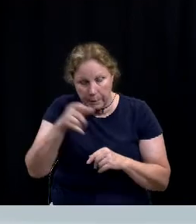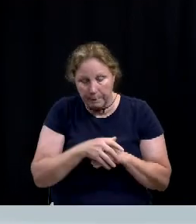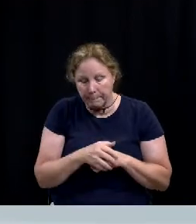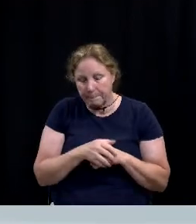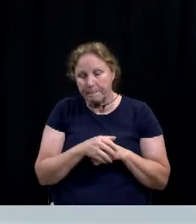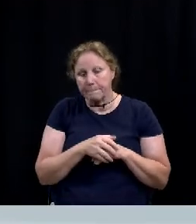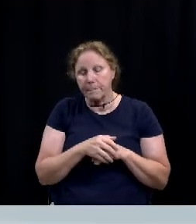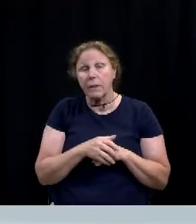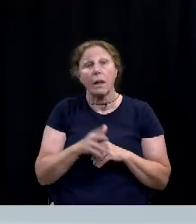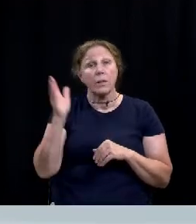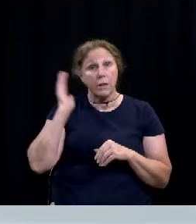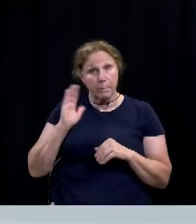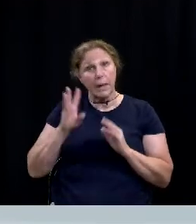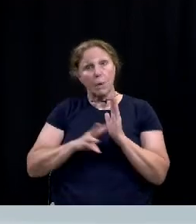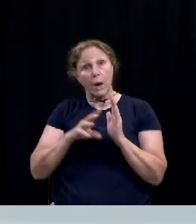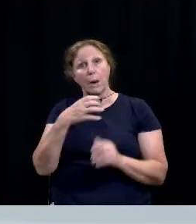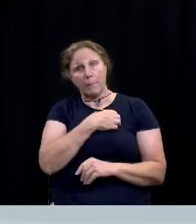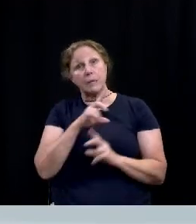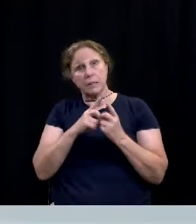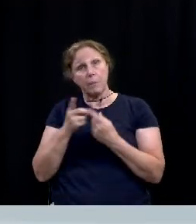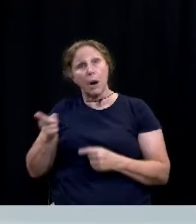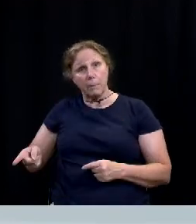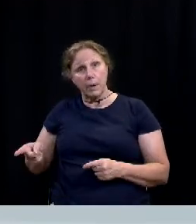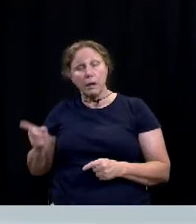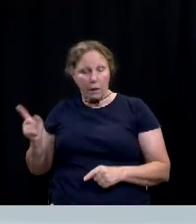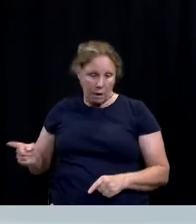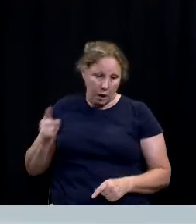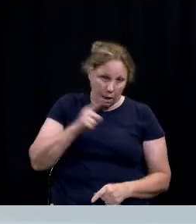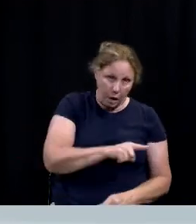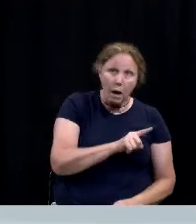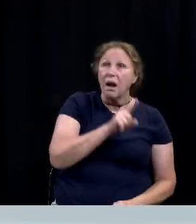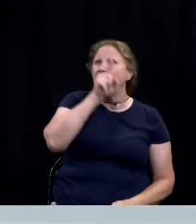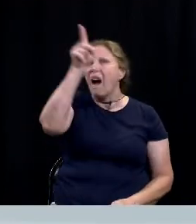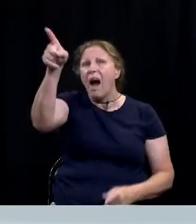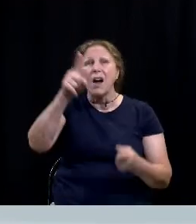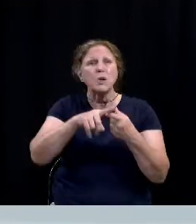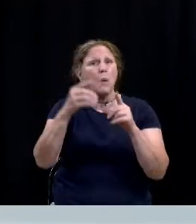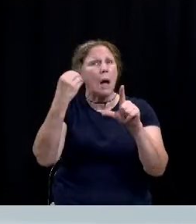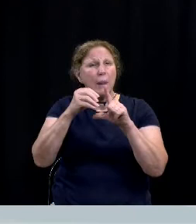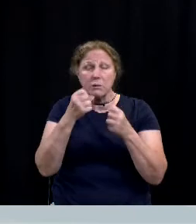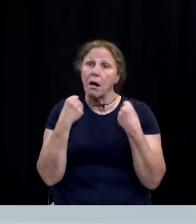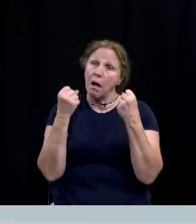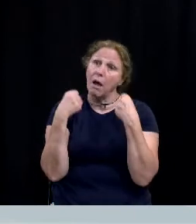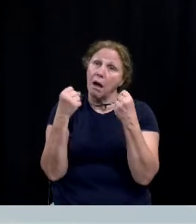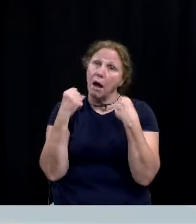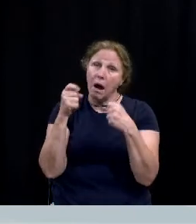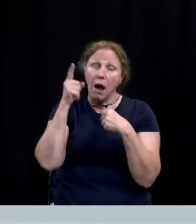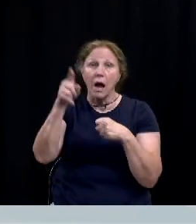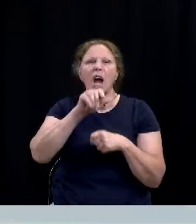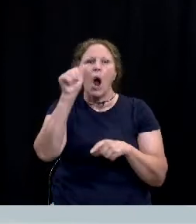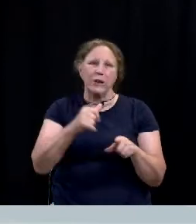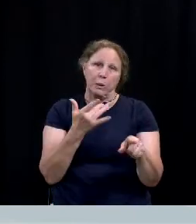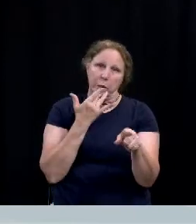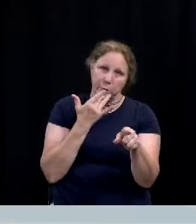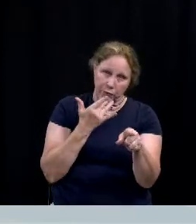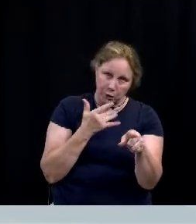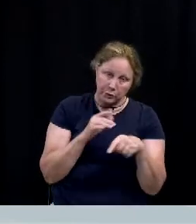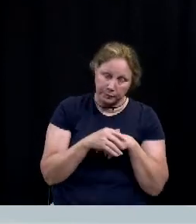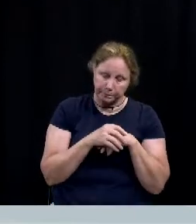In the past Waco PD has had to transport these patients as far as El Paso though Austin is our primary destination